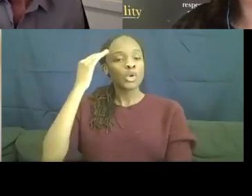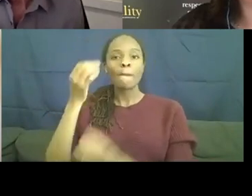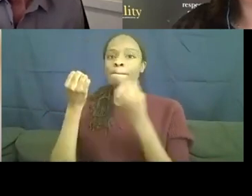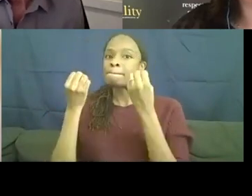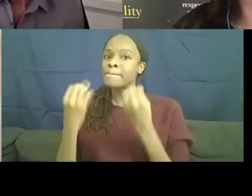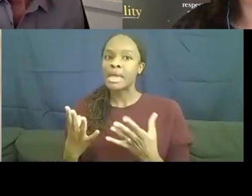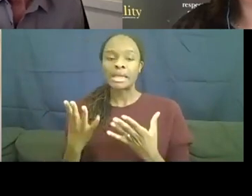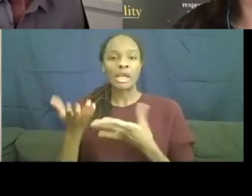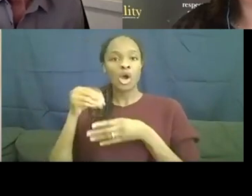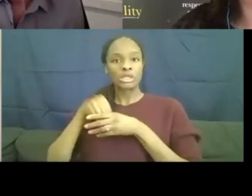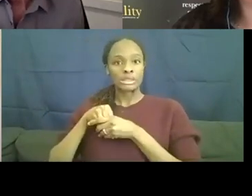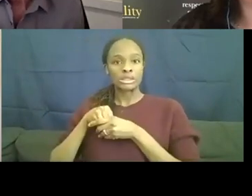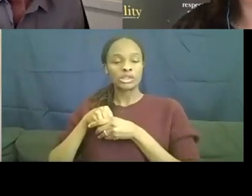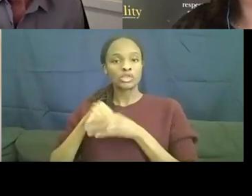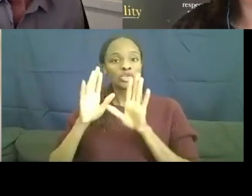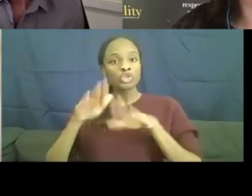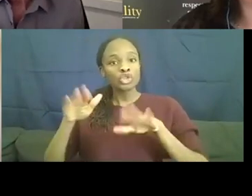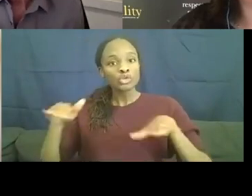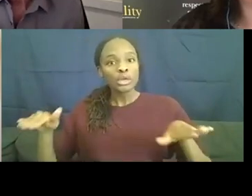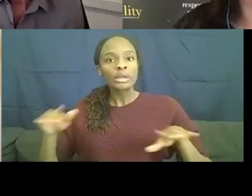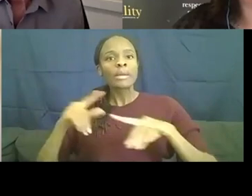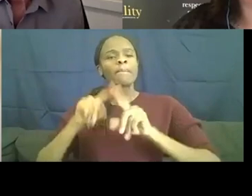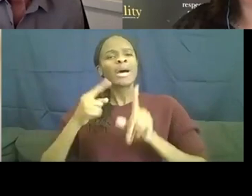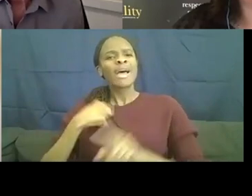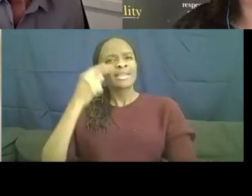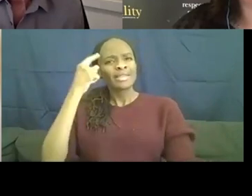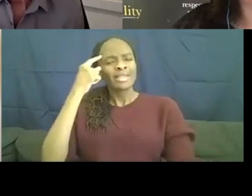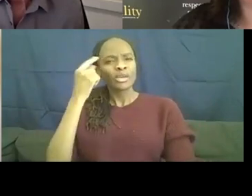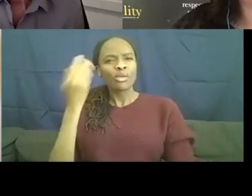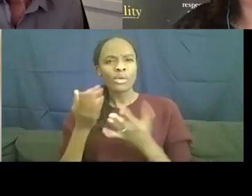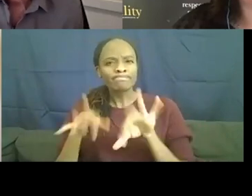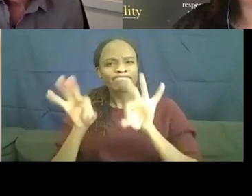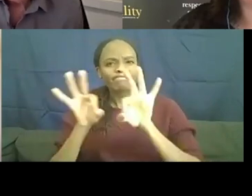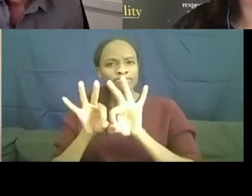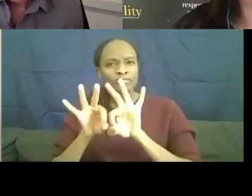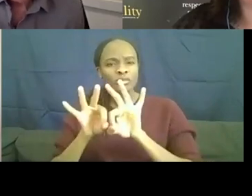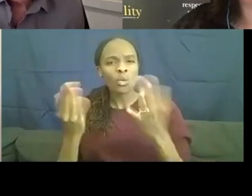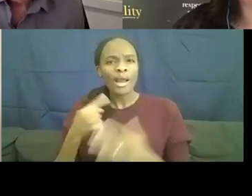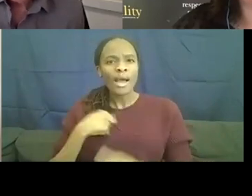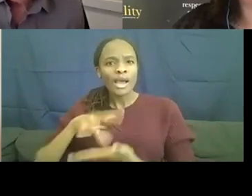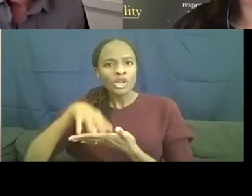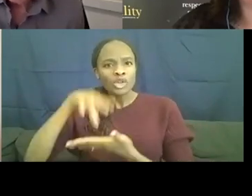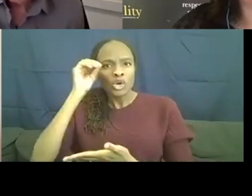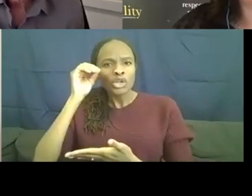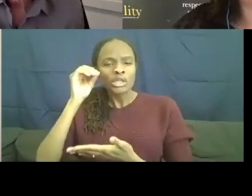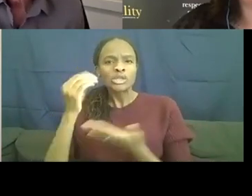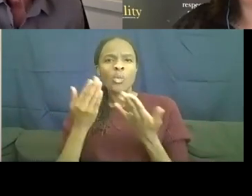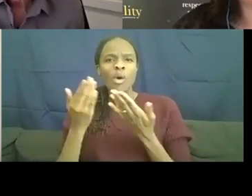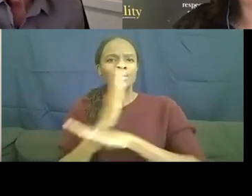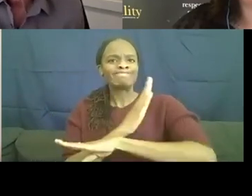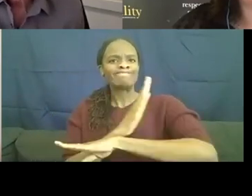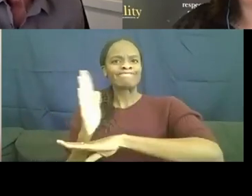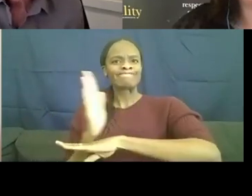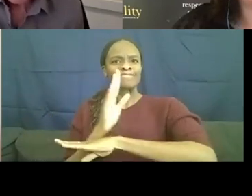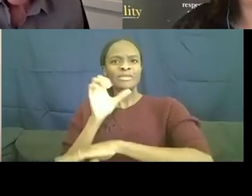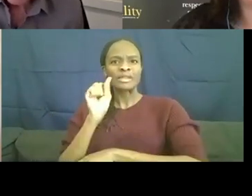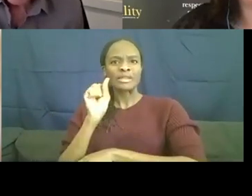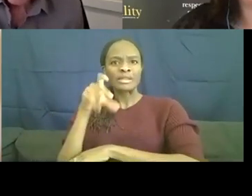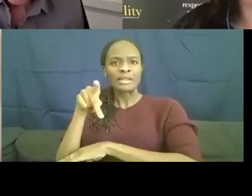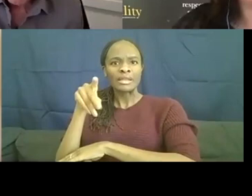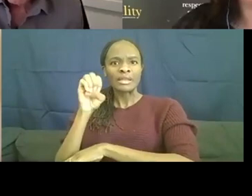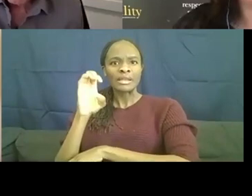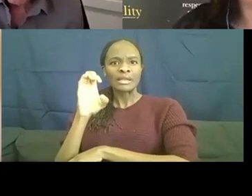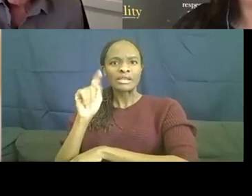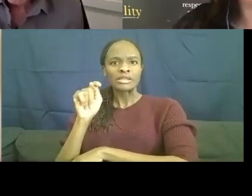children, but I think the key thing that I learned was what a spectrum it is. So that you meet